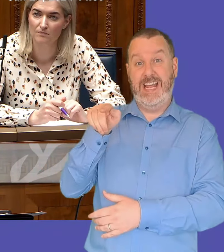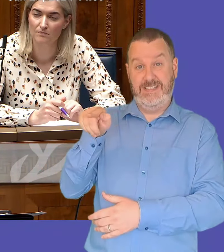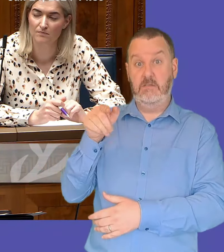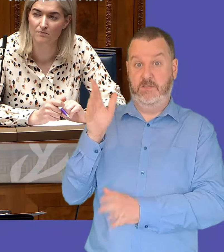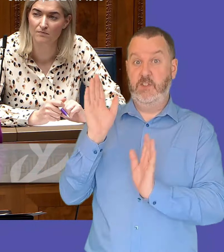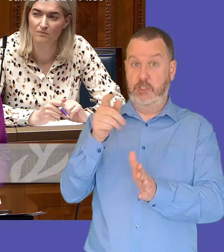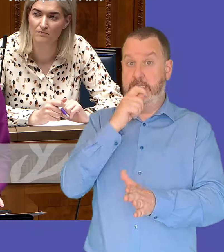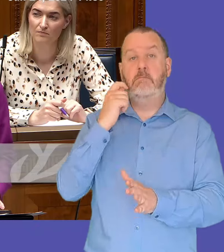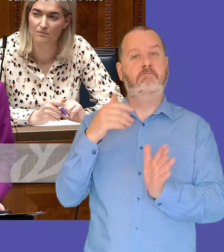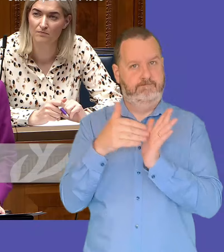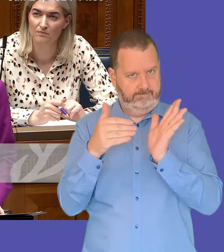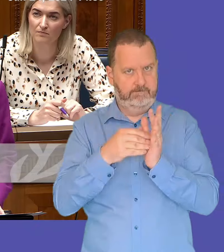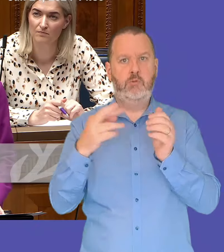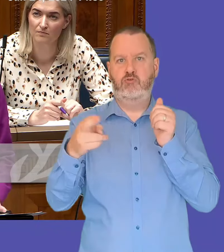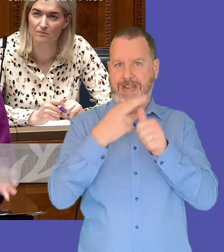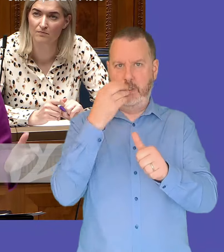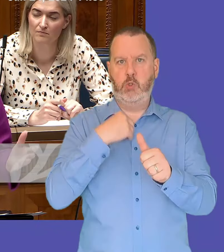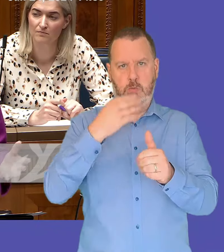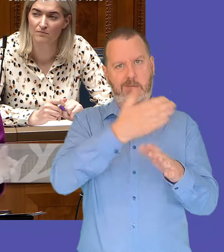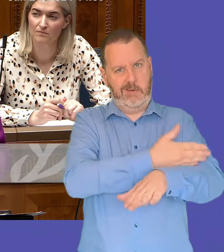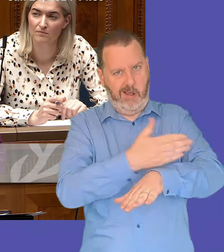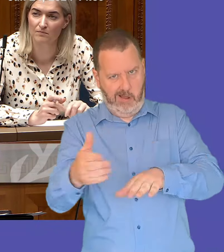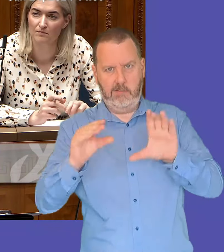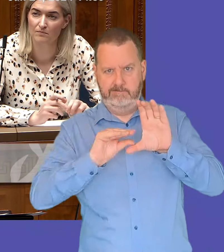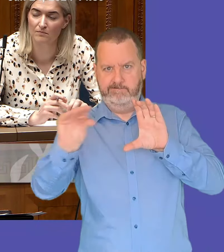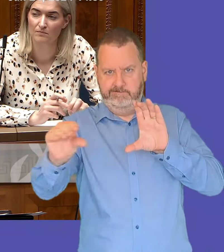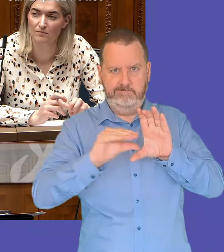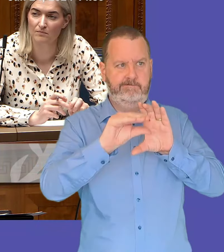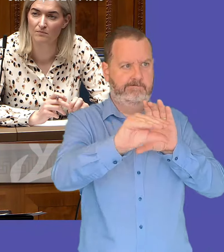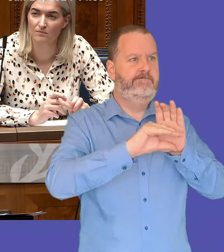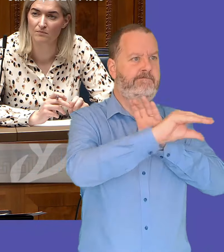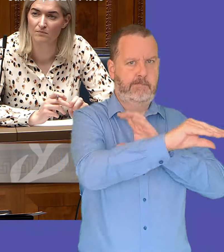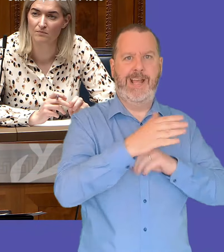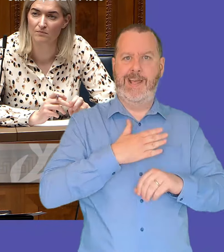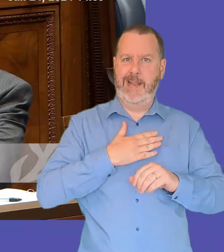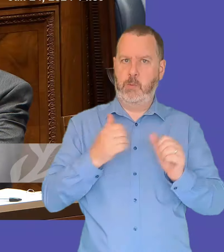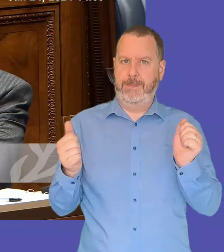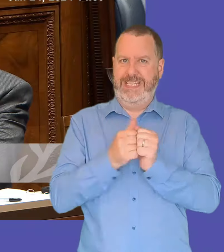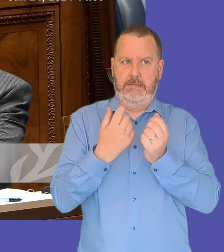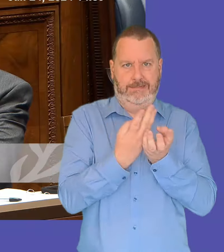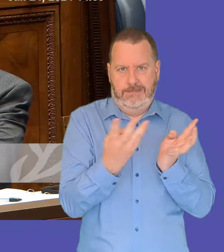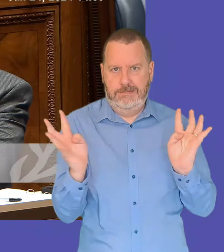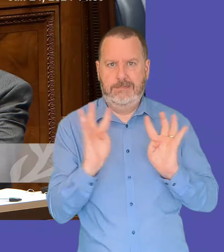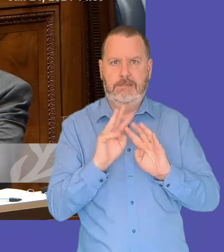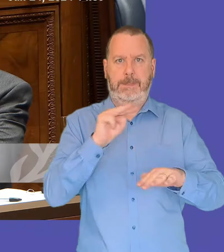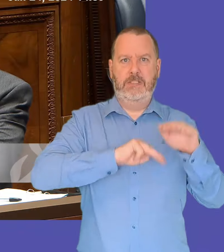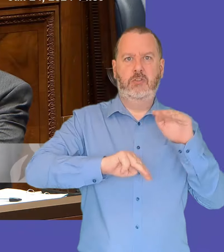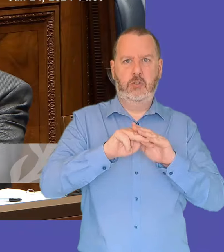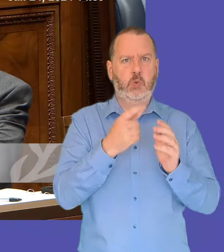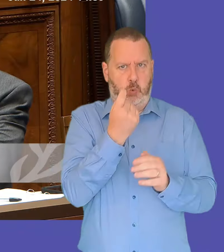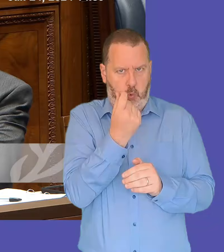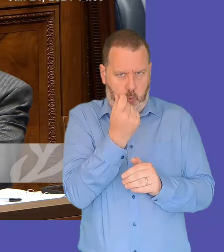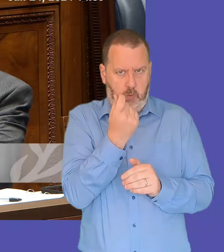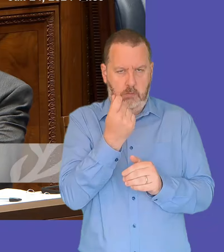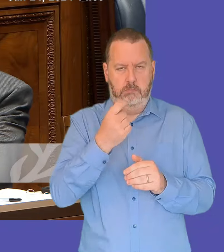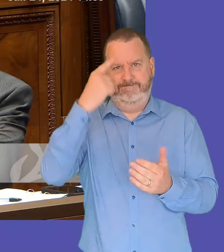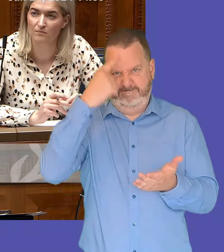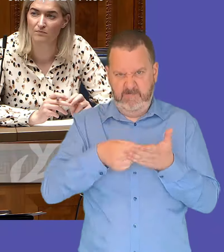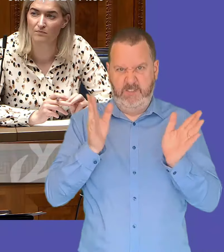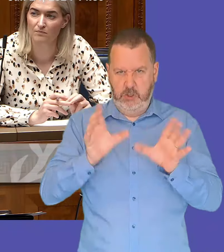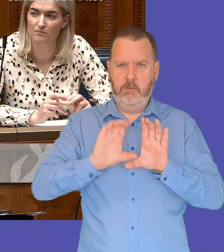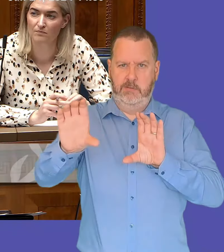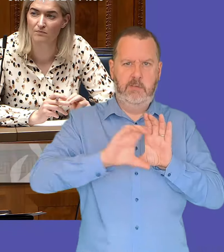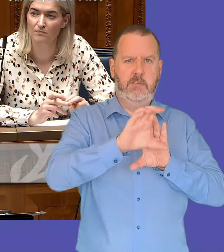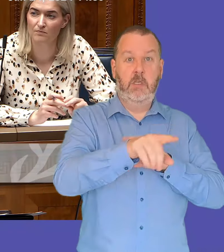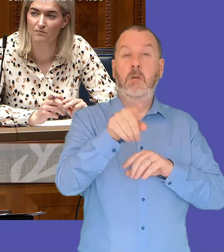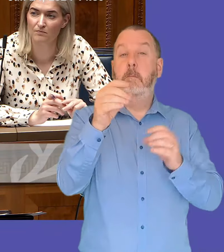to make allocation so um i would like to see the executive meeting sooner rather than later so that we can get that money allocated um i don't know where you